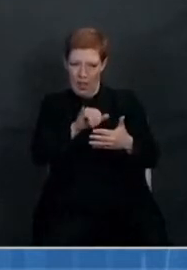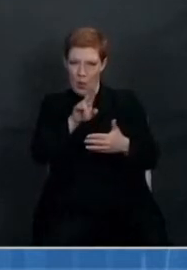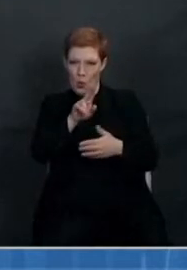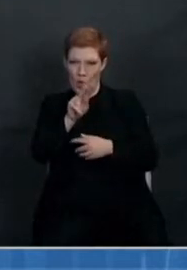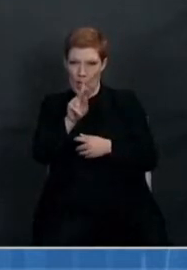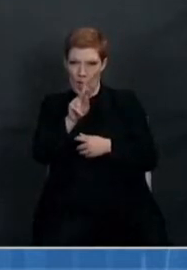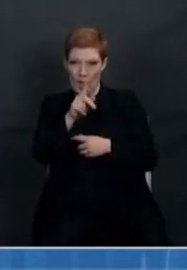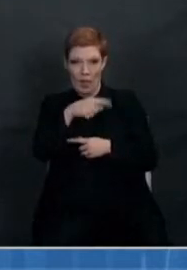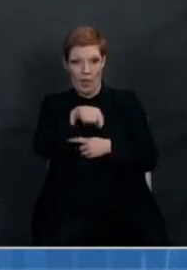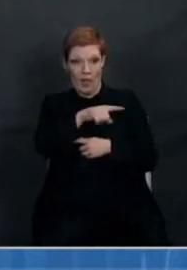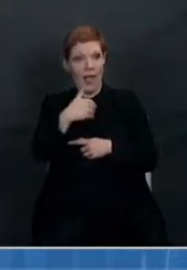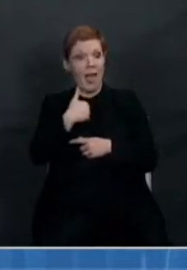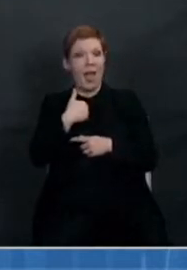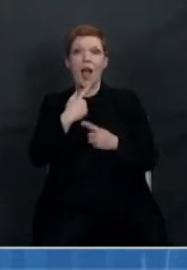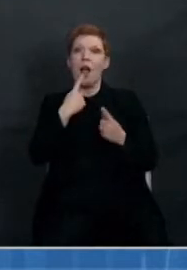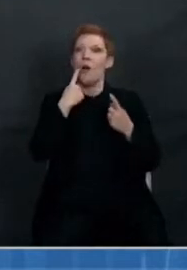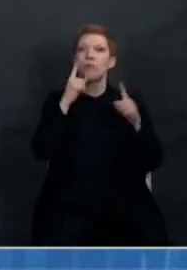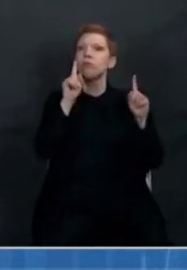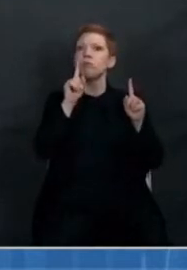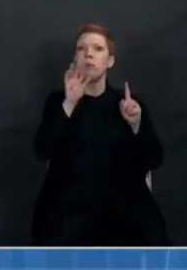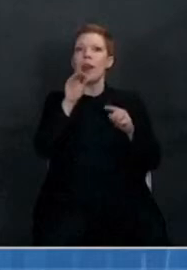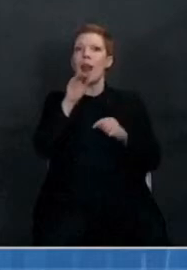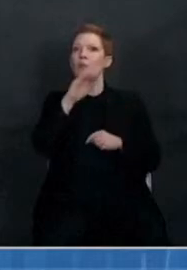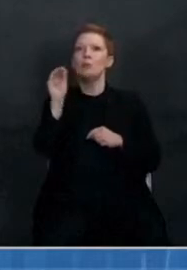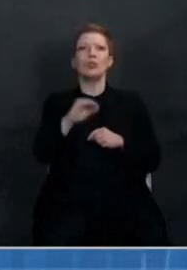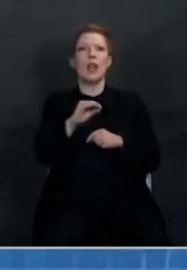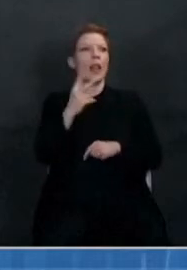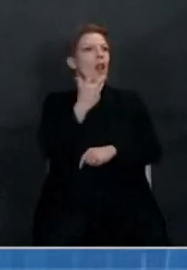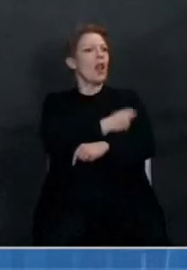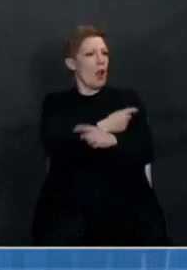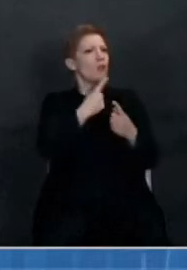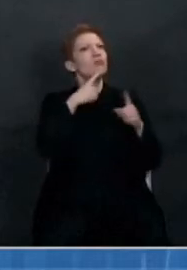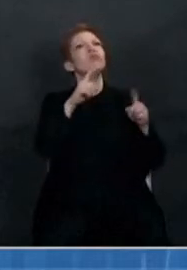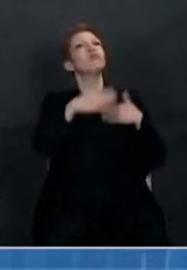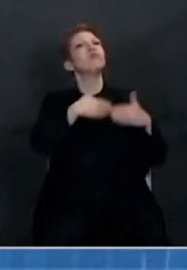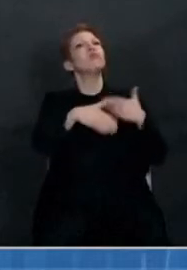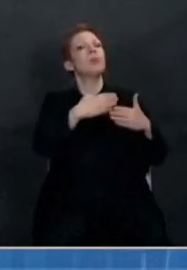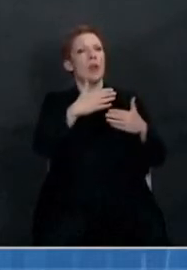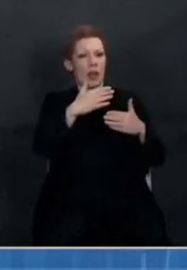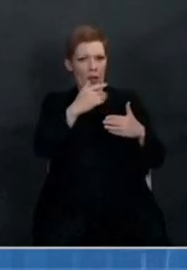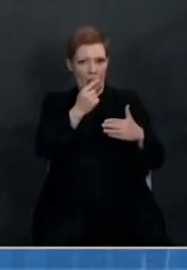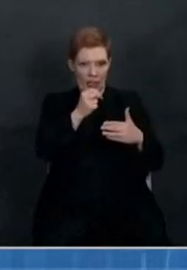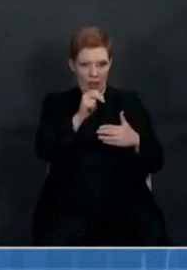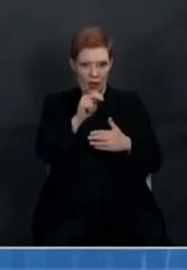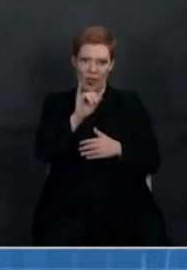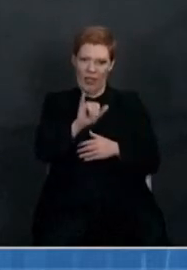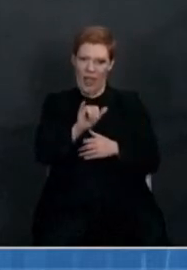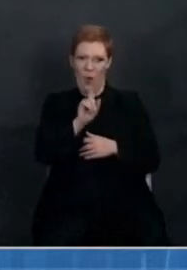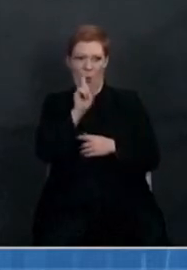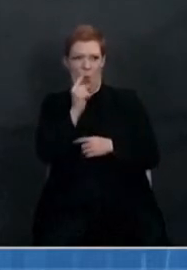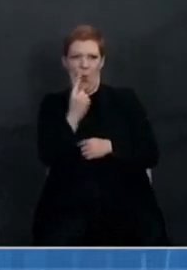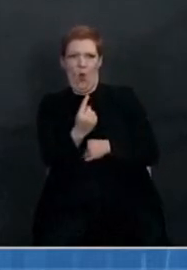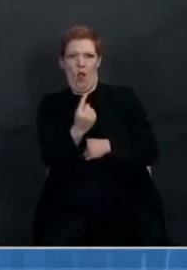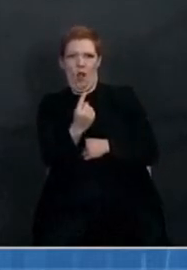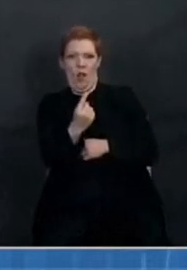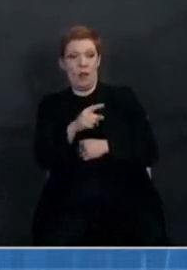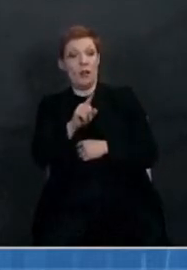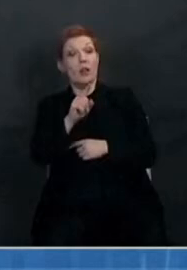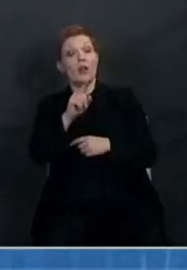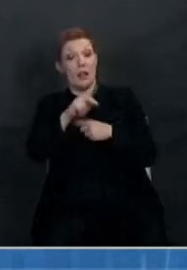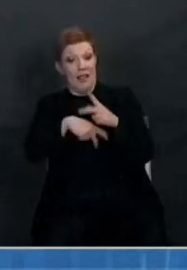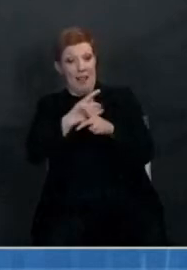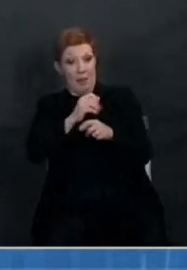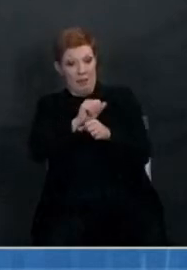90% efficacy, and the dominant variant there was the 117. So you would expect that it